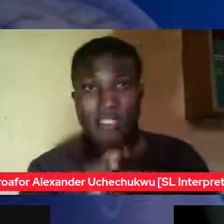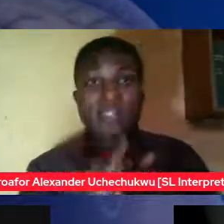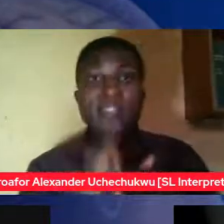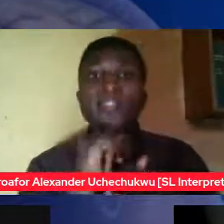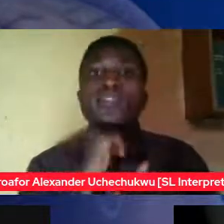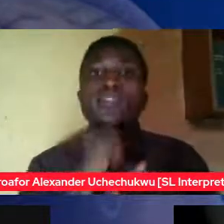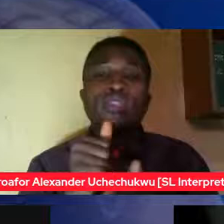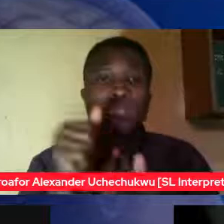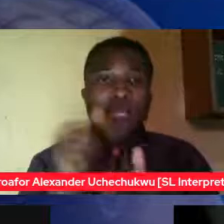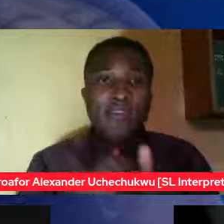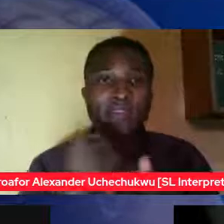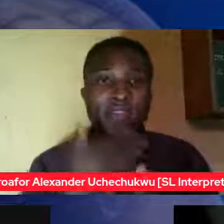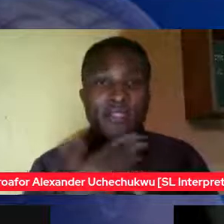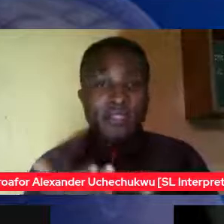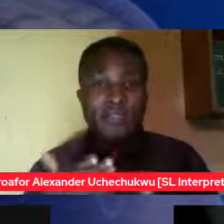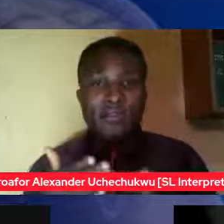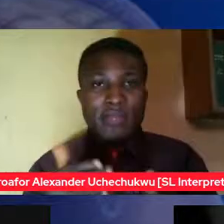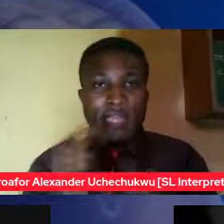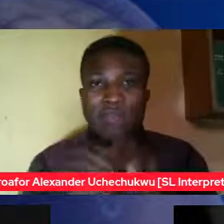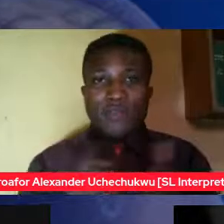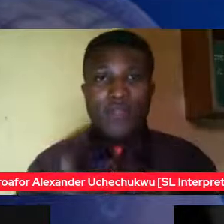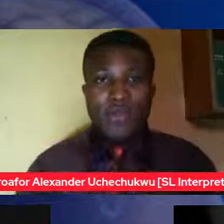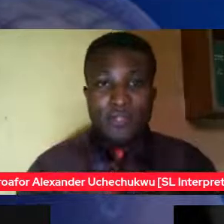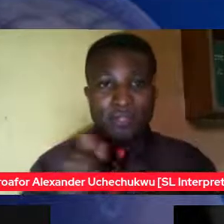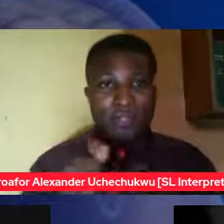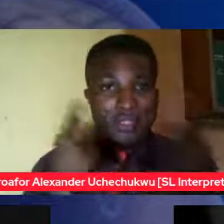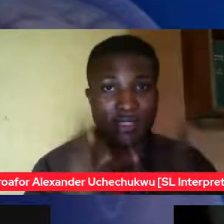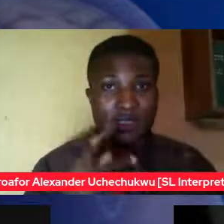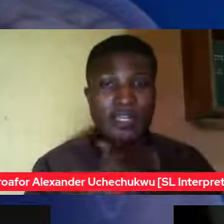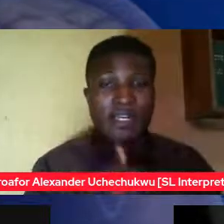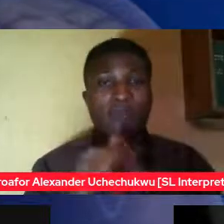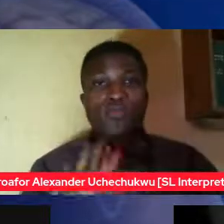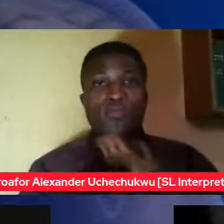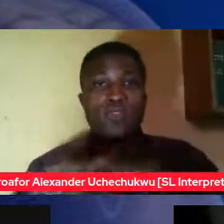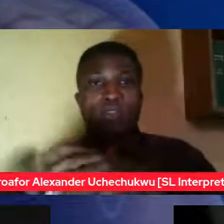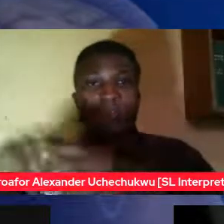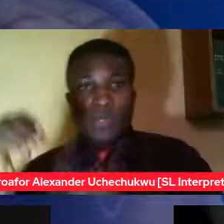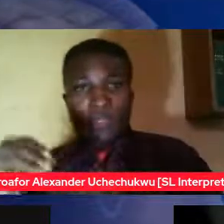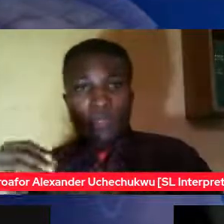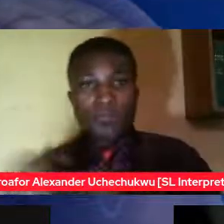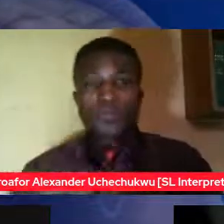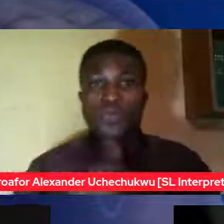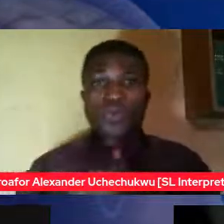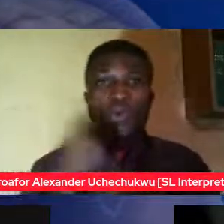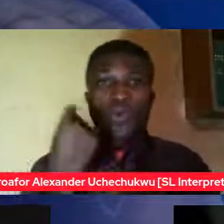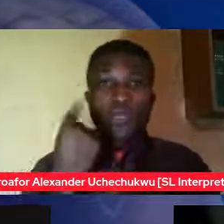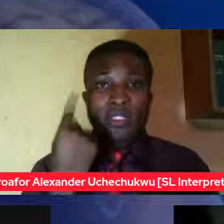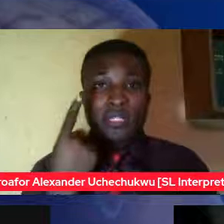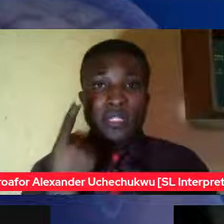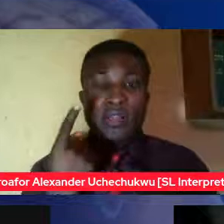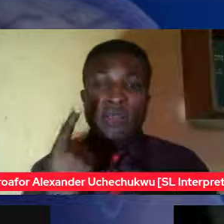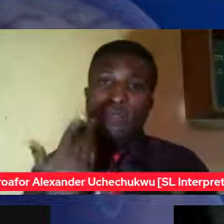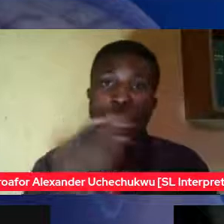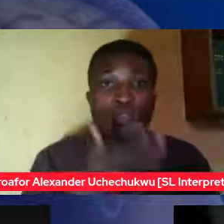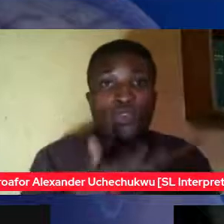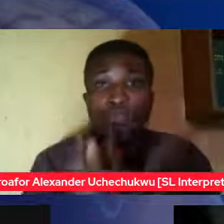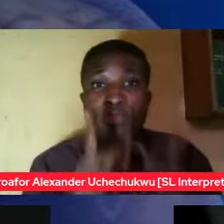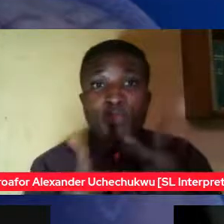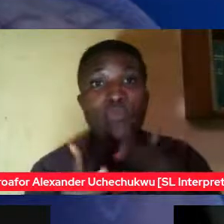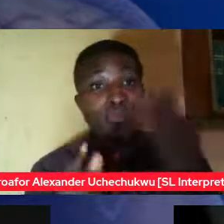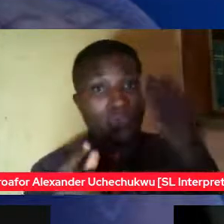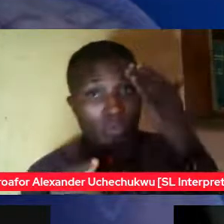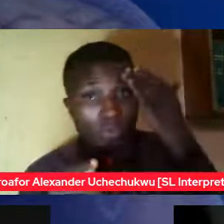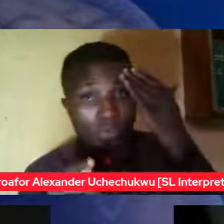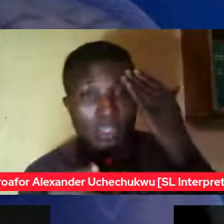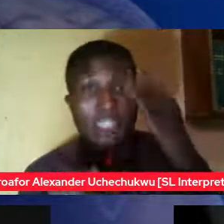then he's hiding himself and then he just walks away and goes we understand what's happening some people may do but even if they do it still shows that at least he has manners to